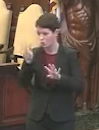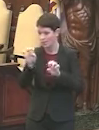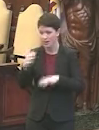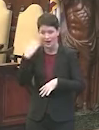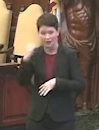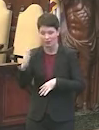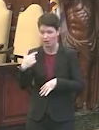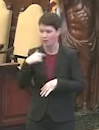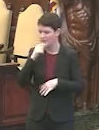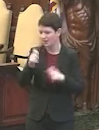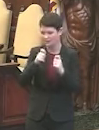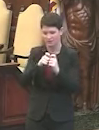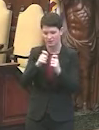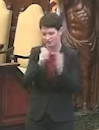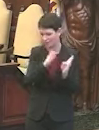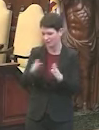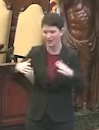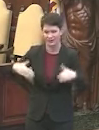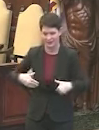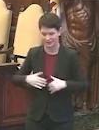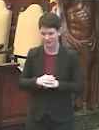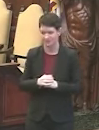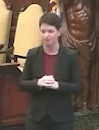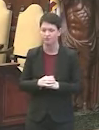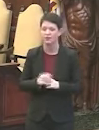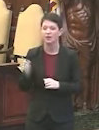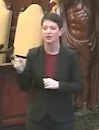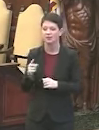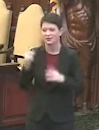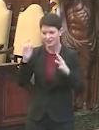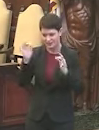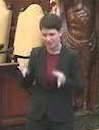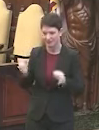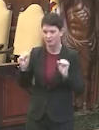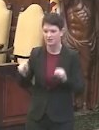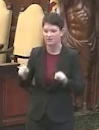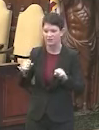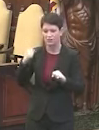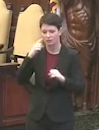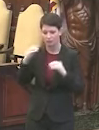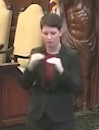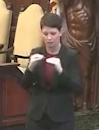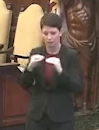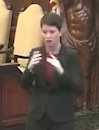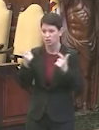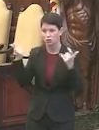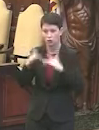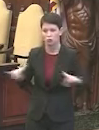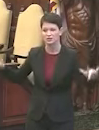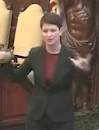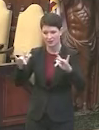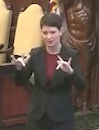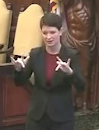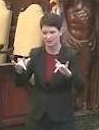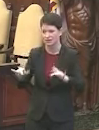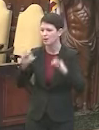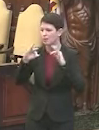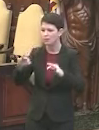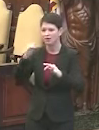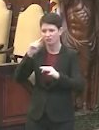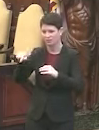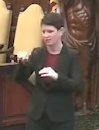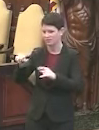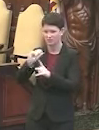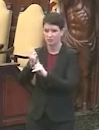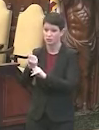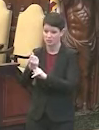don't know. We don't have specific plans for that yet. I do think there definitely is potential for a lot more. It's a huge space, very well suited for this sort of thing.